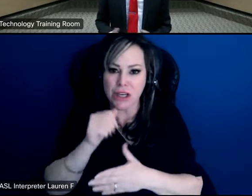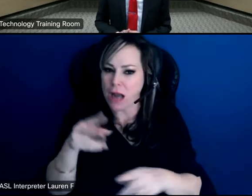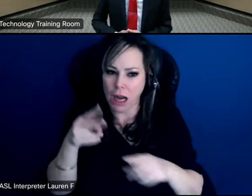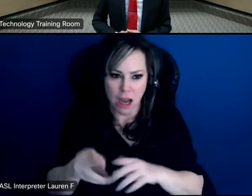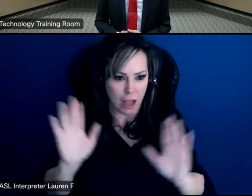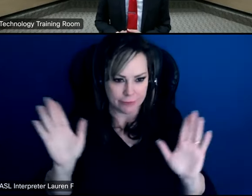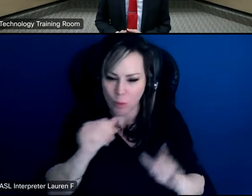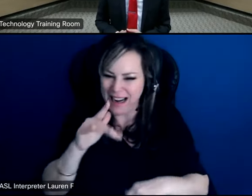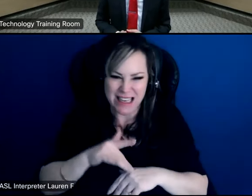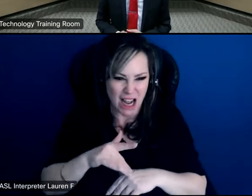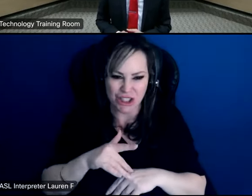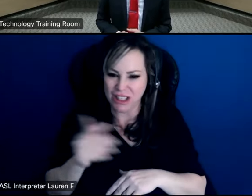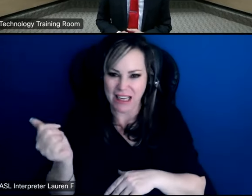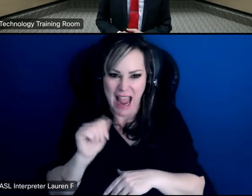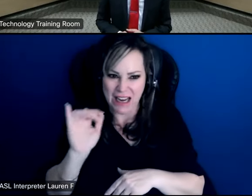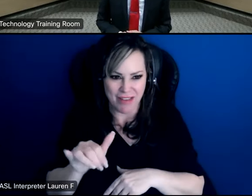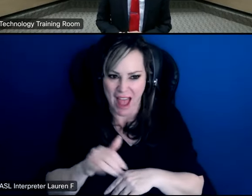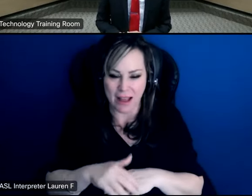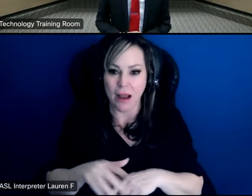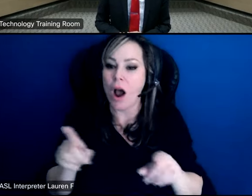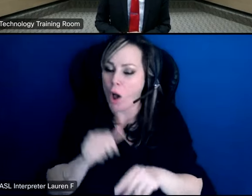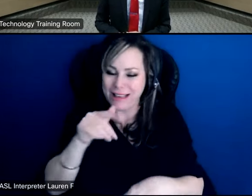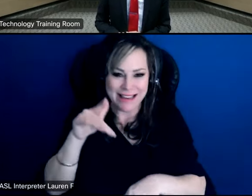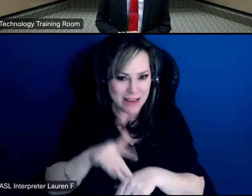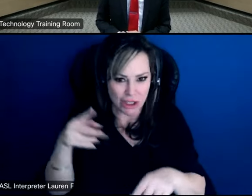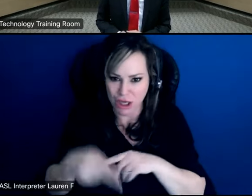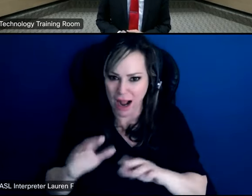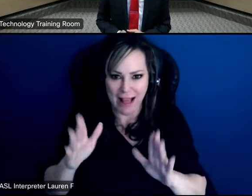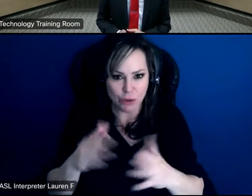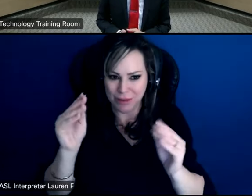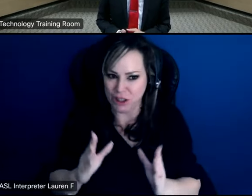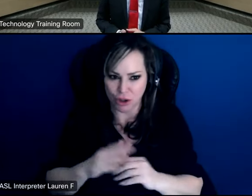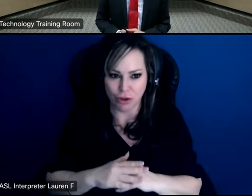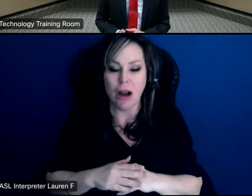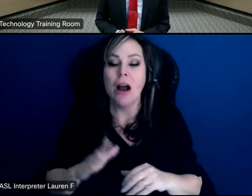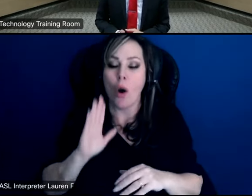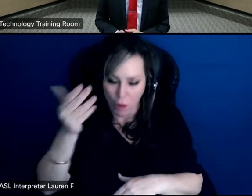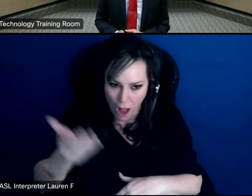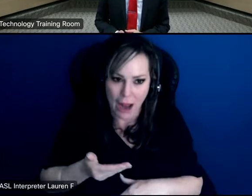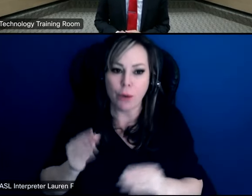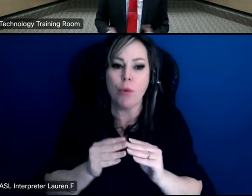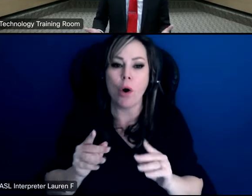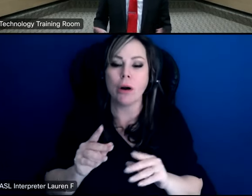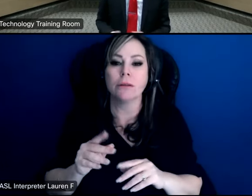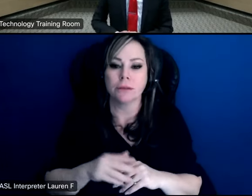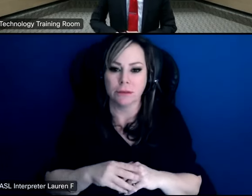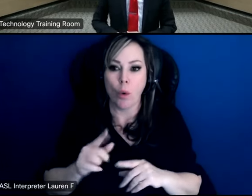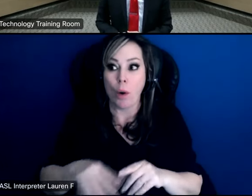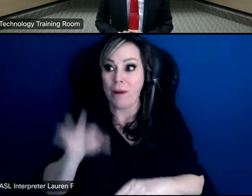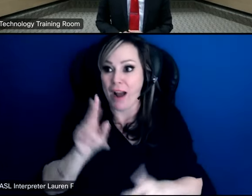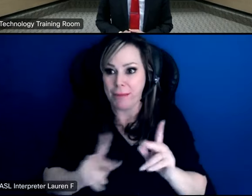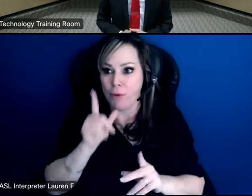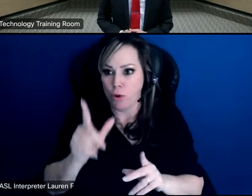in fact we didn't touch classroom teacher positions either so i fully expect to hire those as they come as we find those